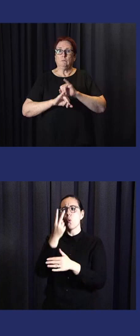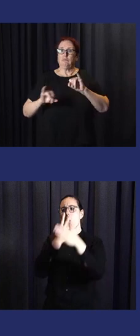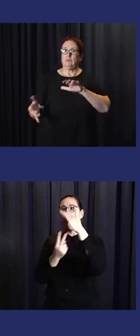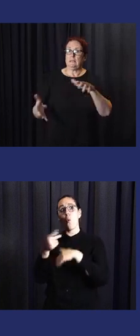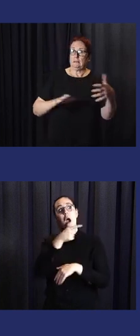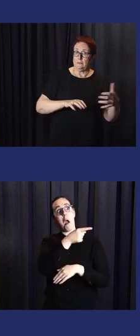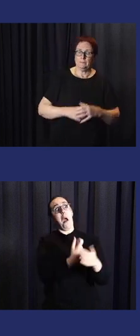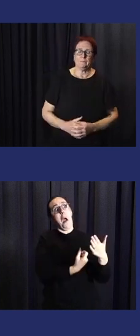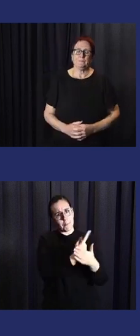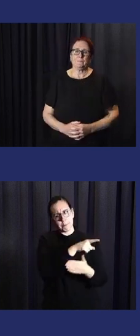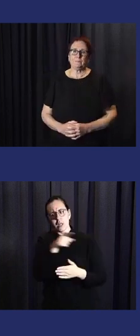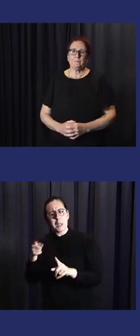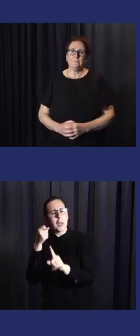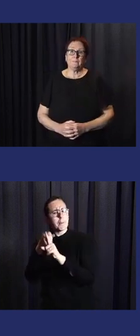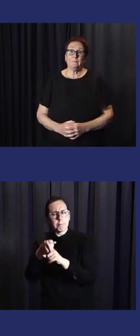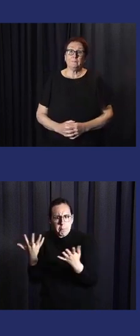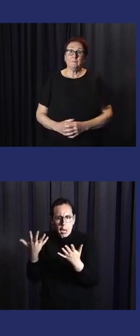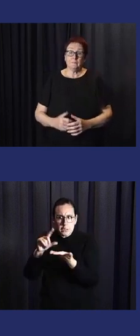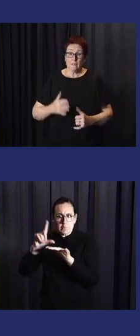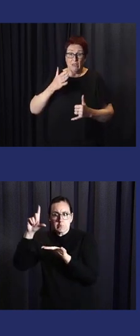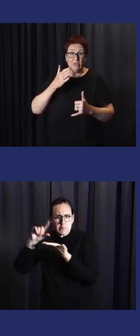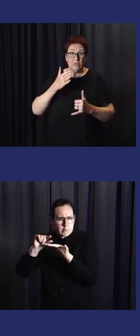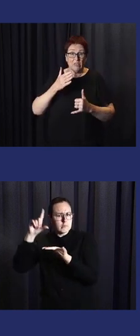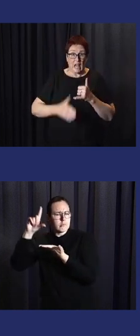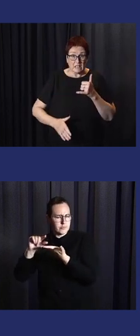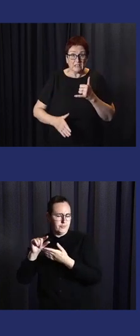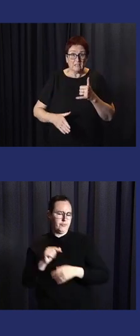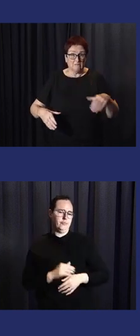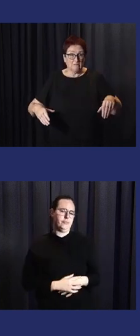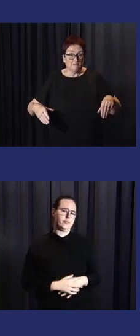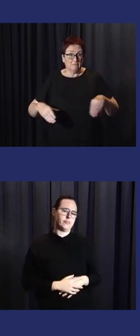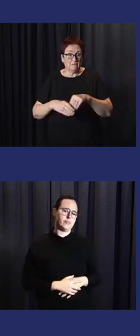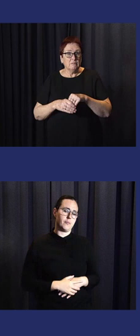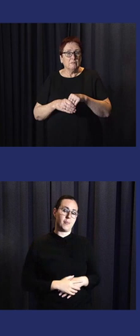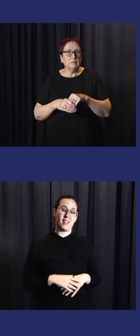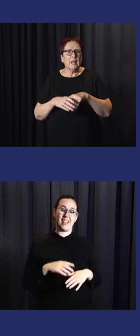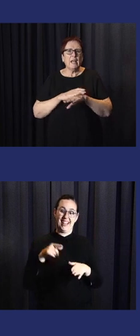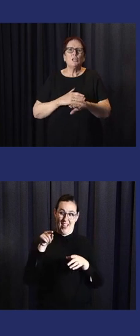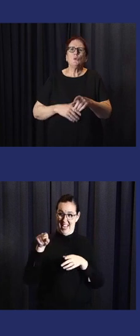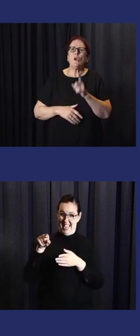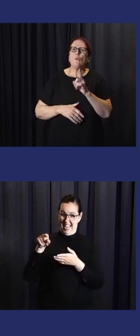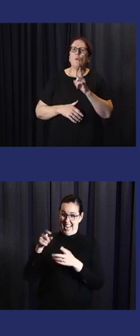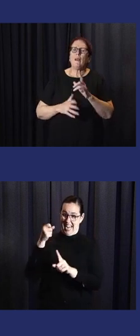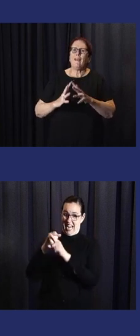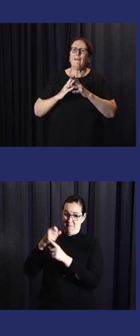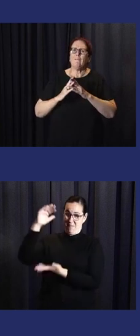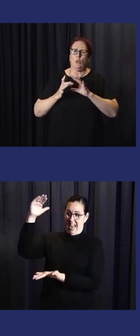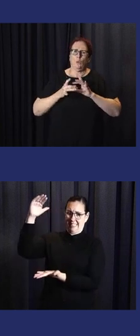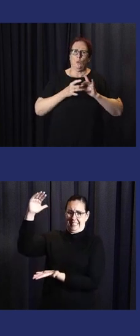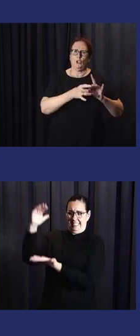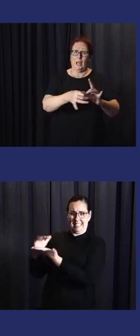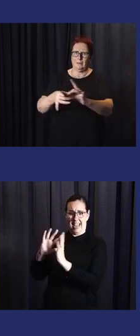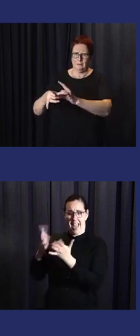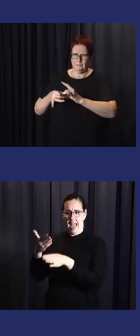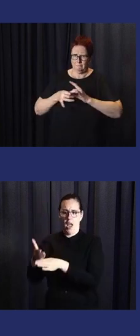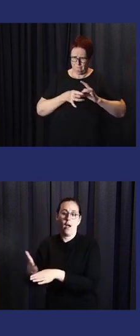and places most exposed to those hazards in a way that are reliable, actionable, accessible and inclusive of all. Really covering that